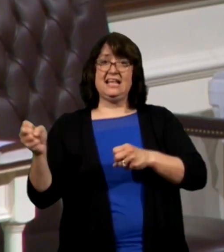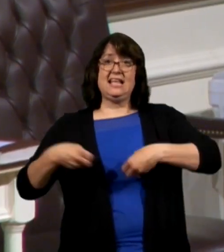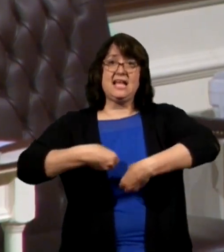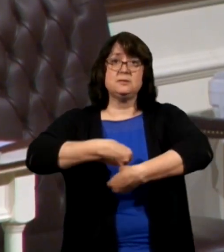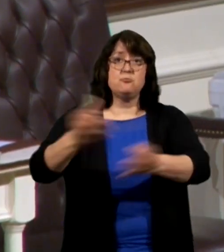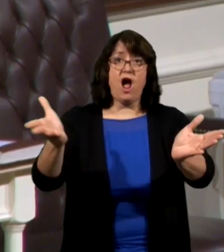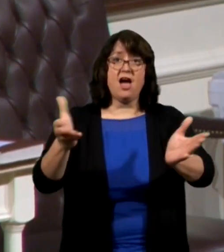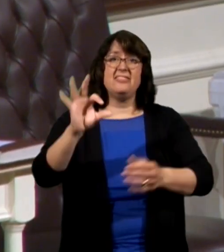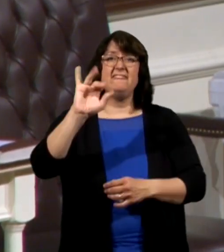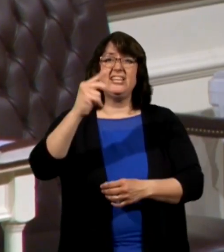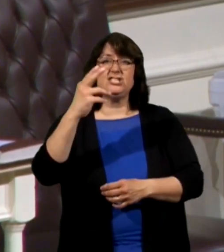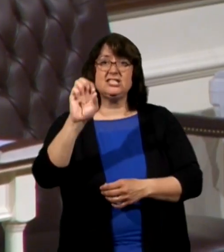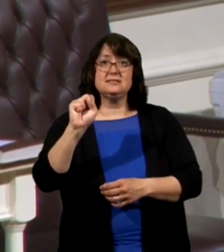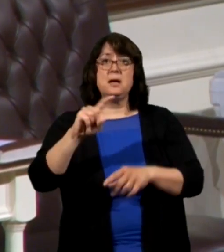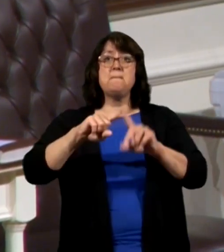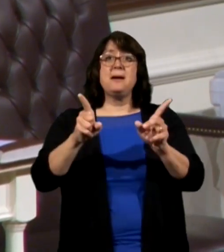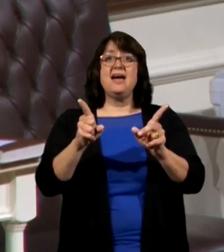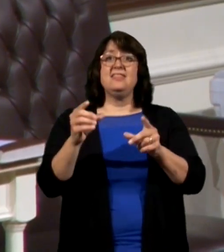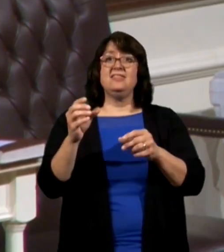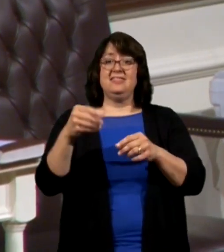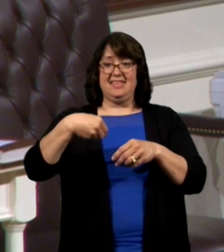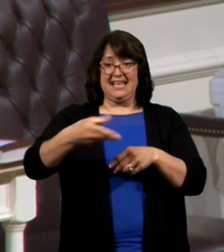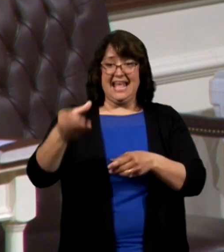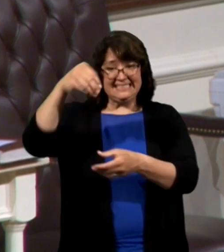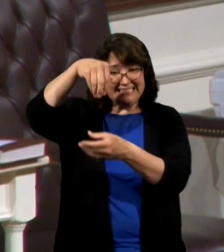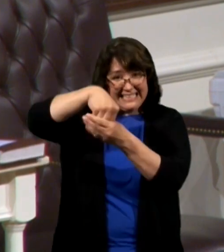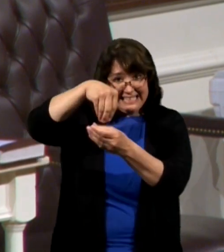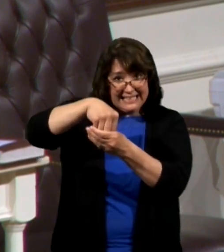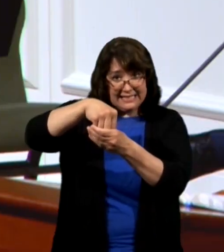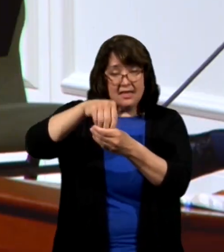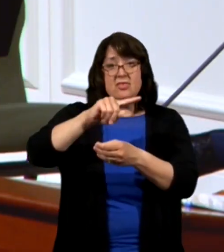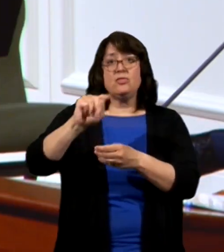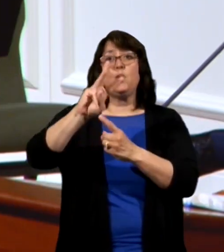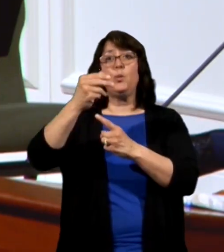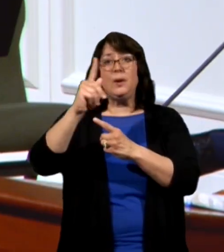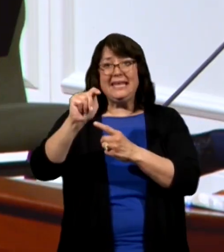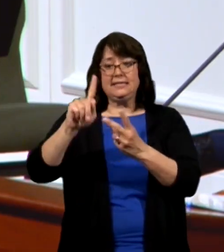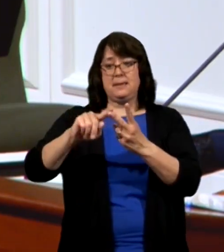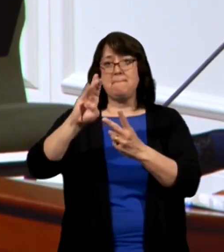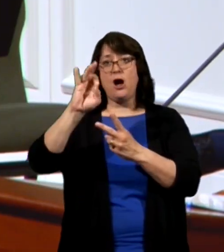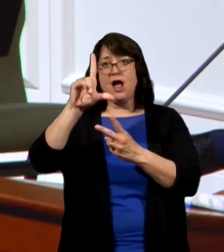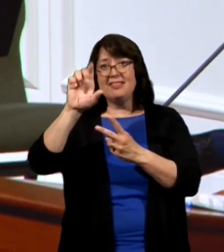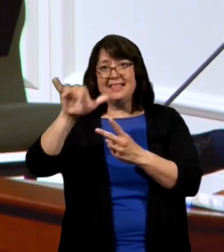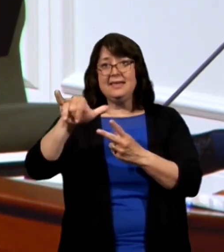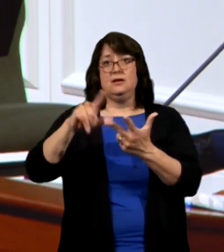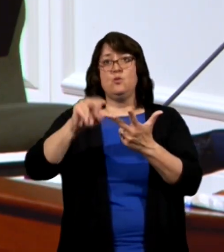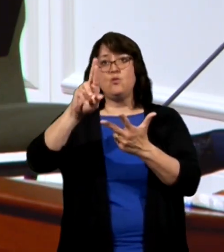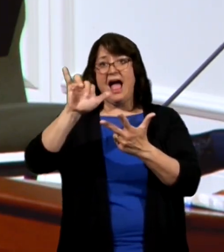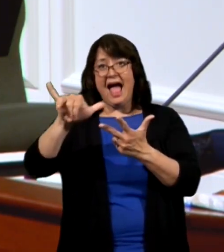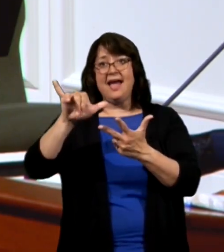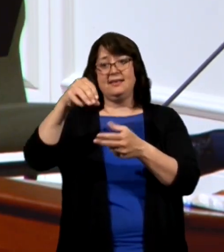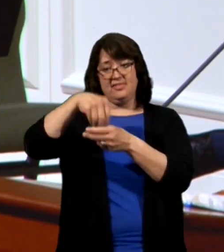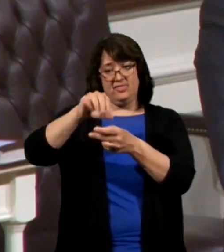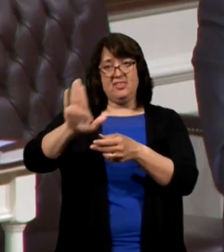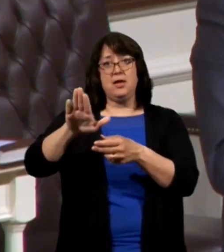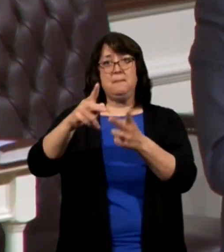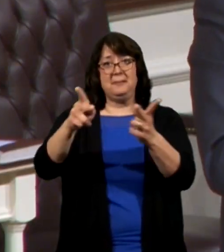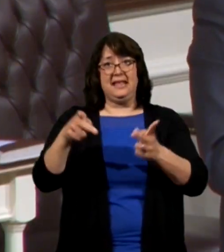but they cast in the principal wheat and barley and the rye in its place